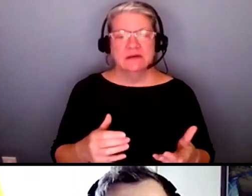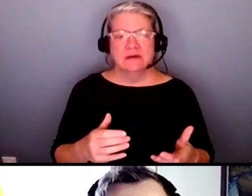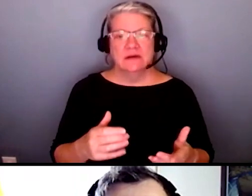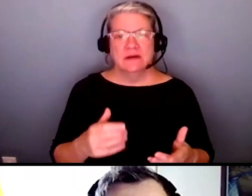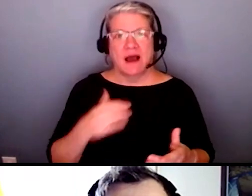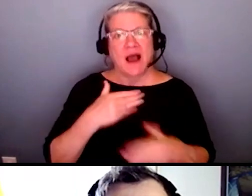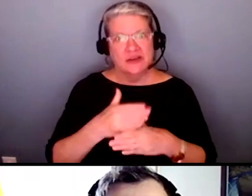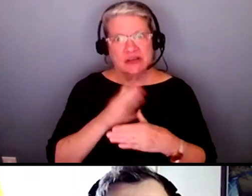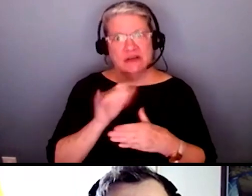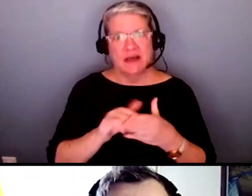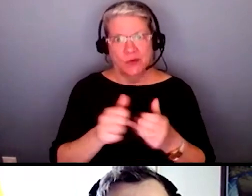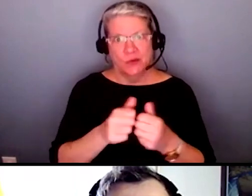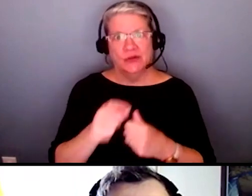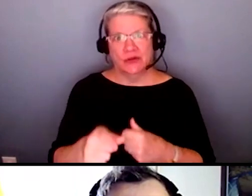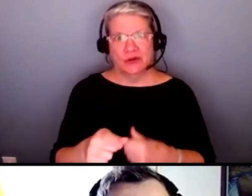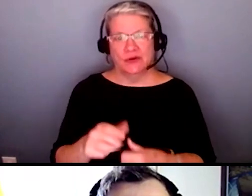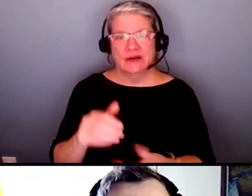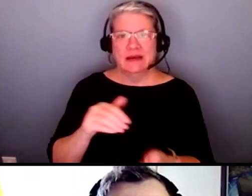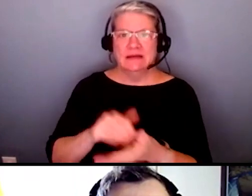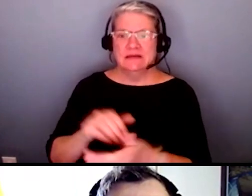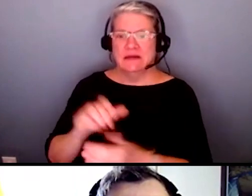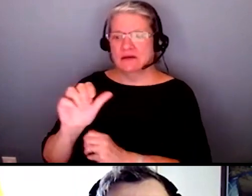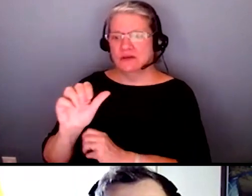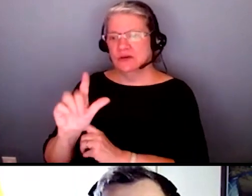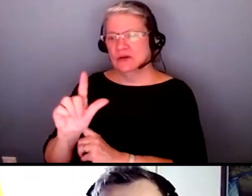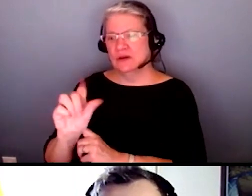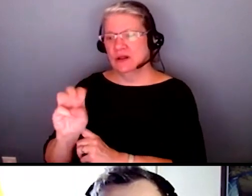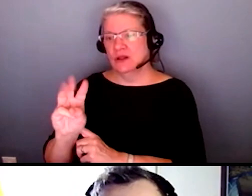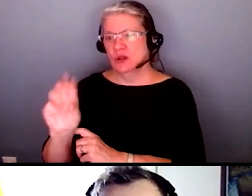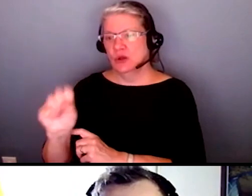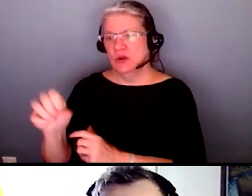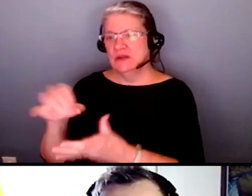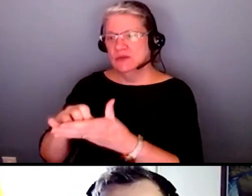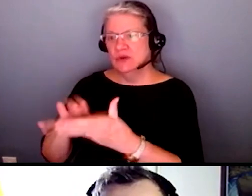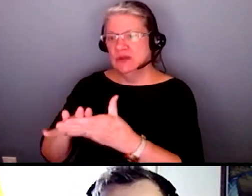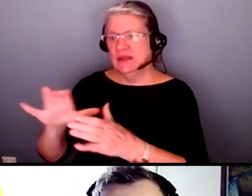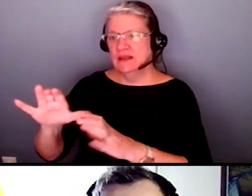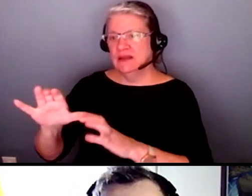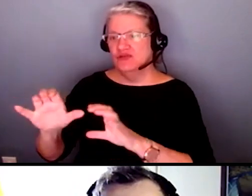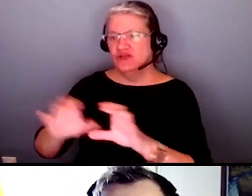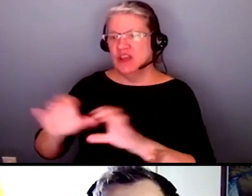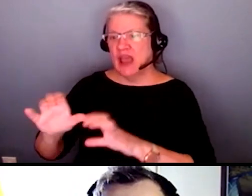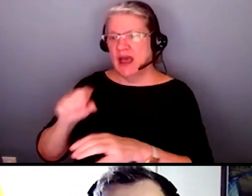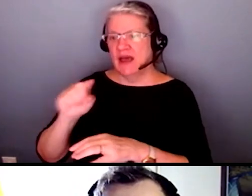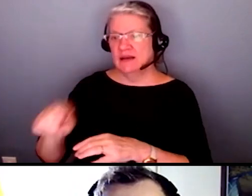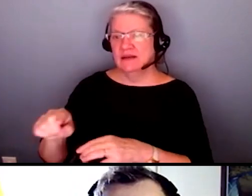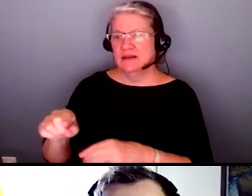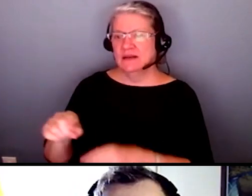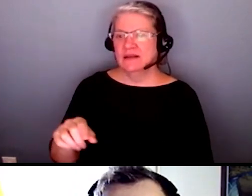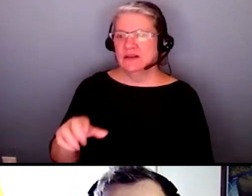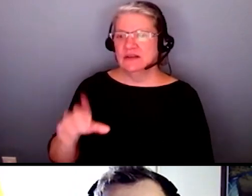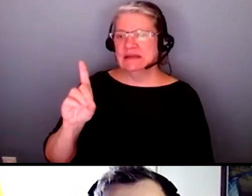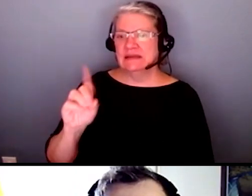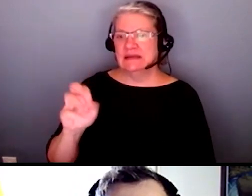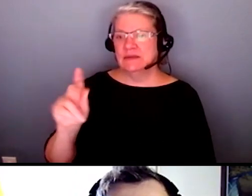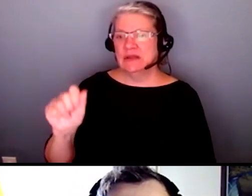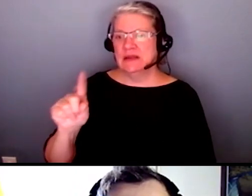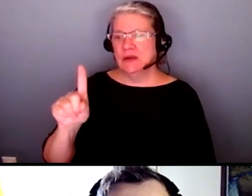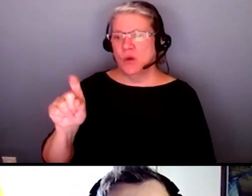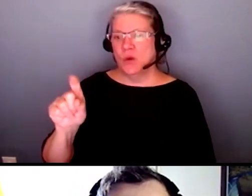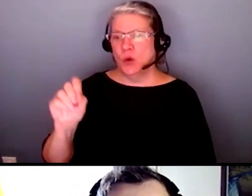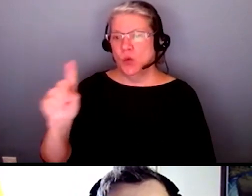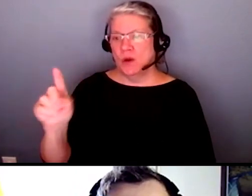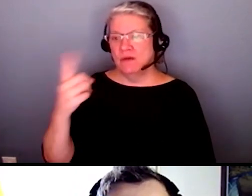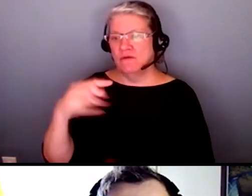dr allen lewis put in the chat box that there is um a lecture series this fall on disability 101 for um healthcare providers